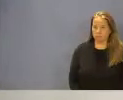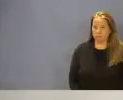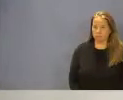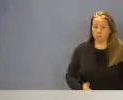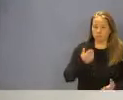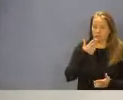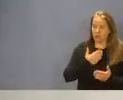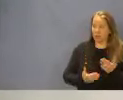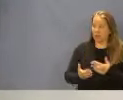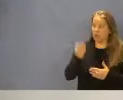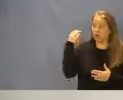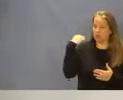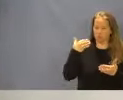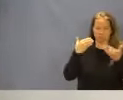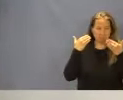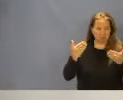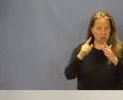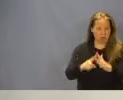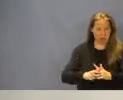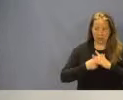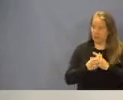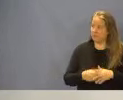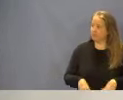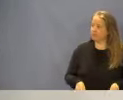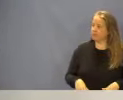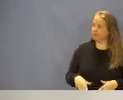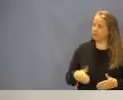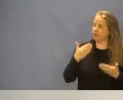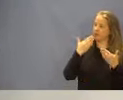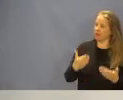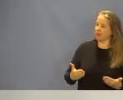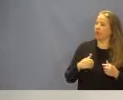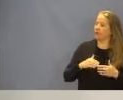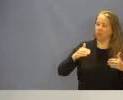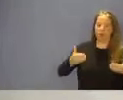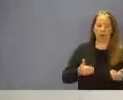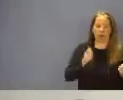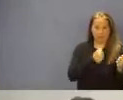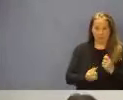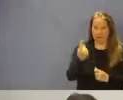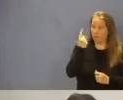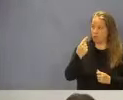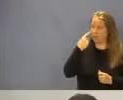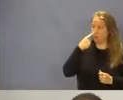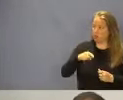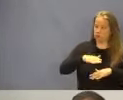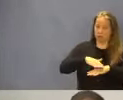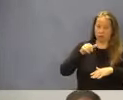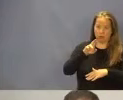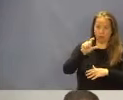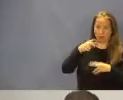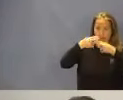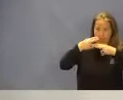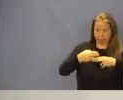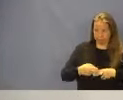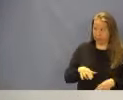Good morning, Chairman. We're ready to begin. Okay, Denisha, thank you, and welcome to everybody. Would you please call the roll of board members?